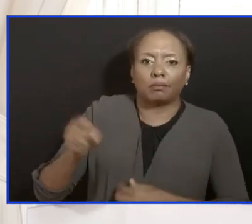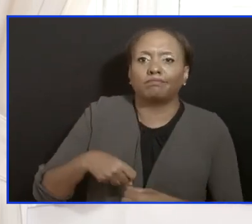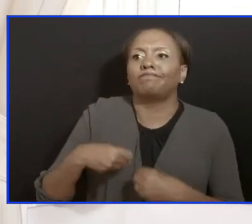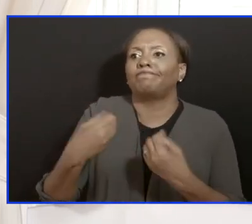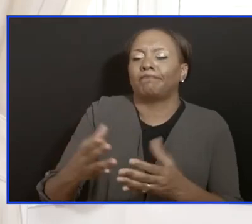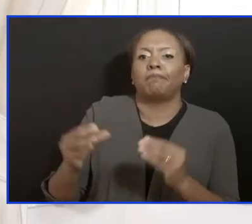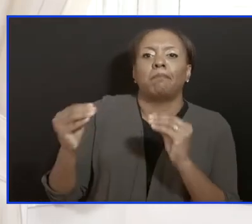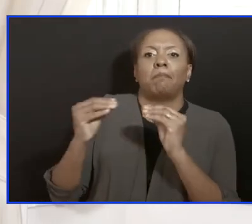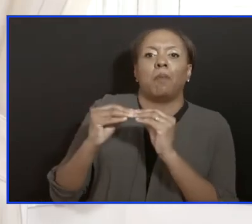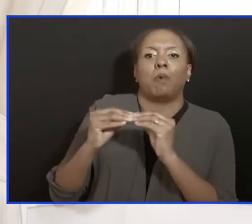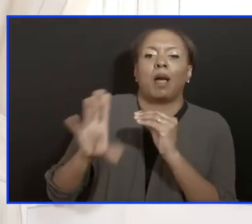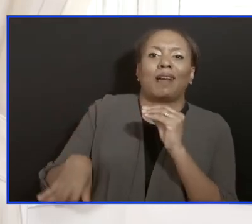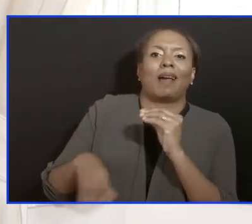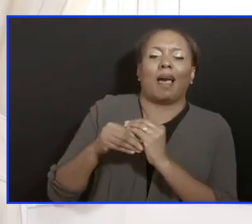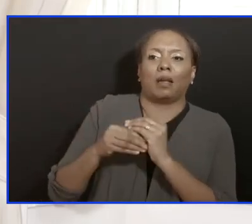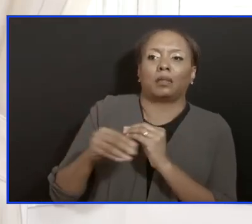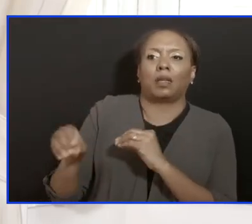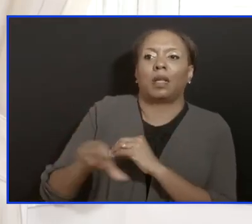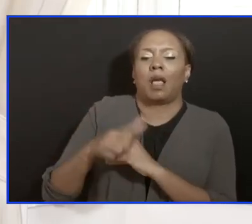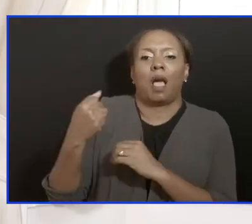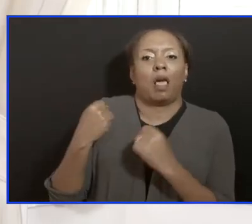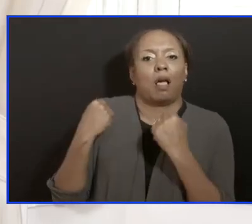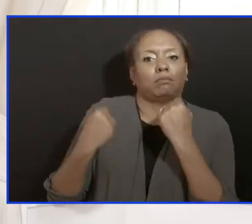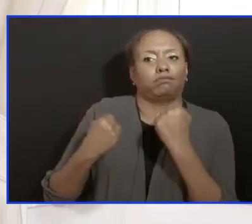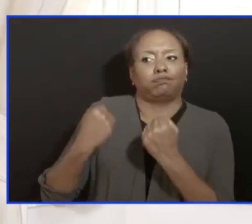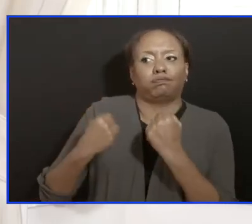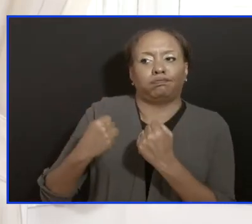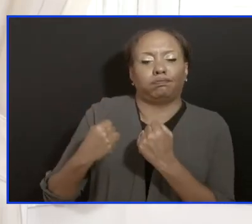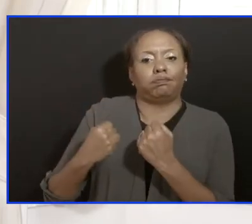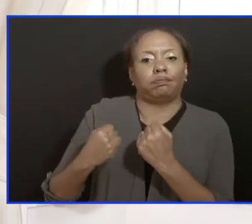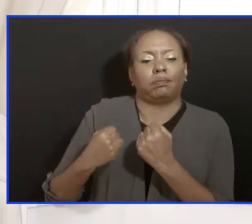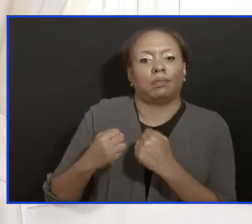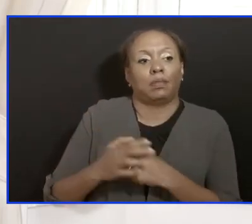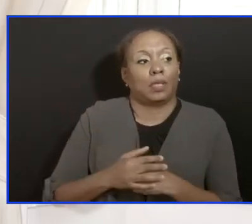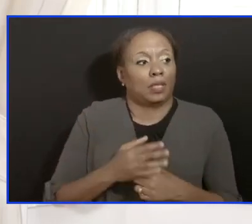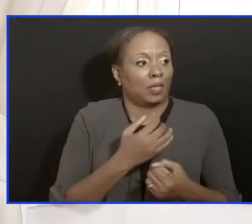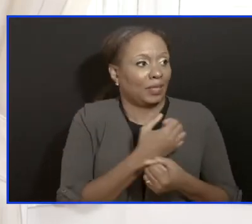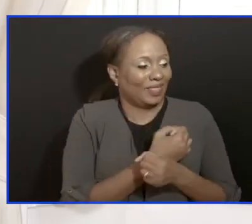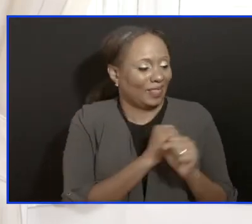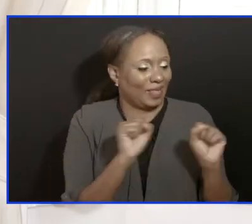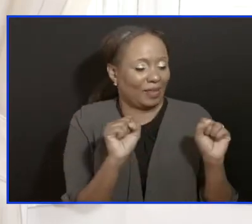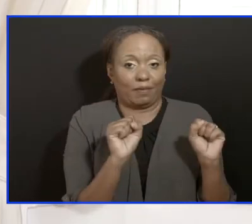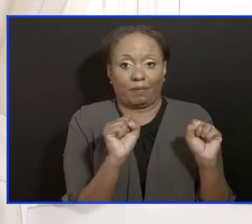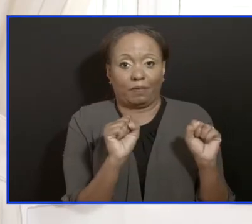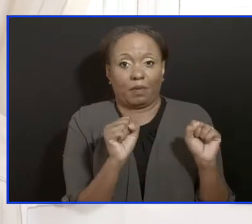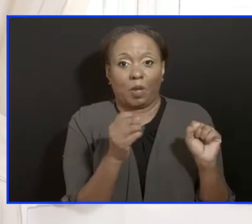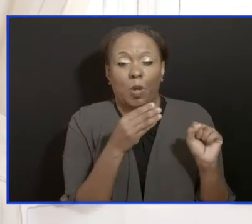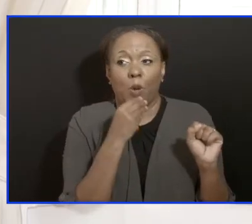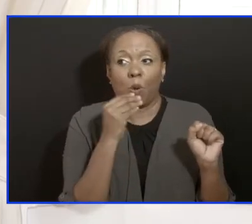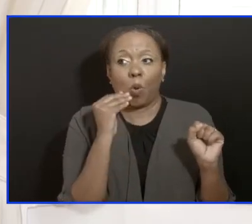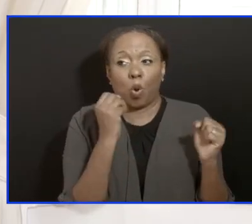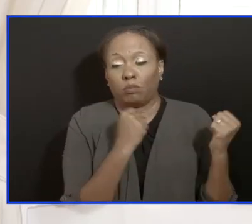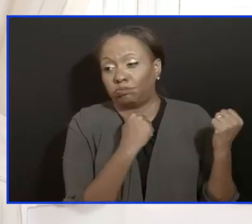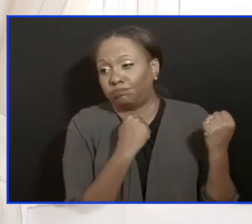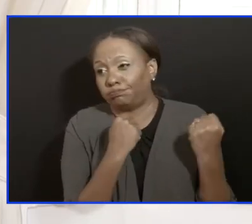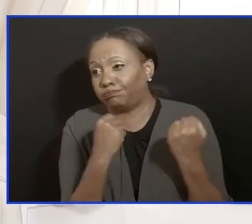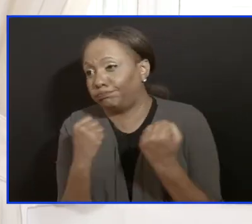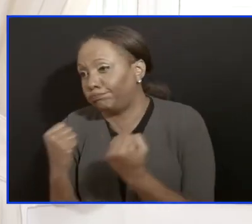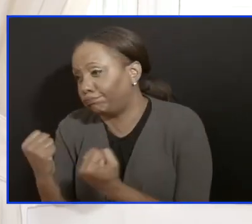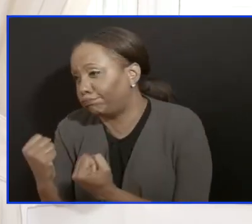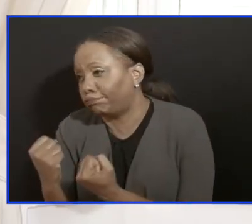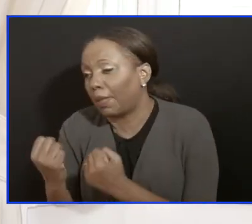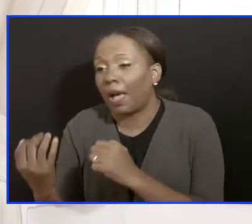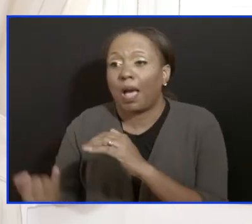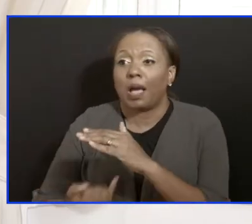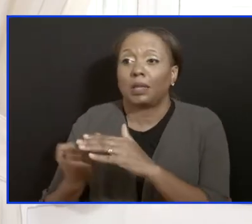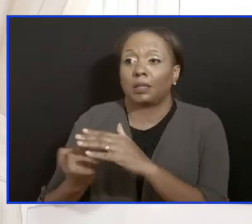additional mode of transportation that they can get safely from home to the central isolation facility. And we are days away